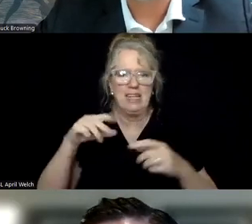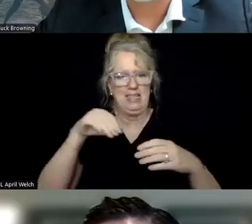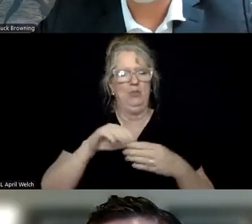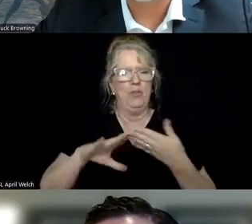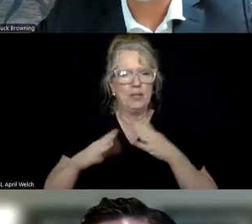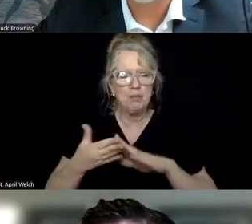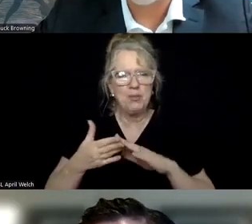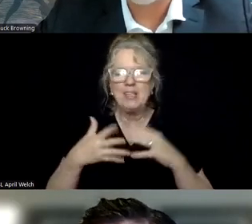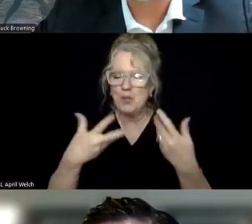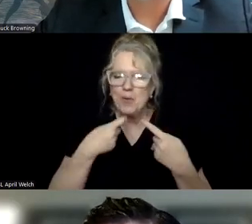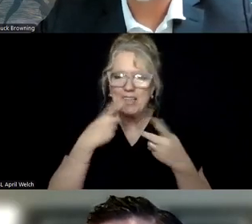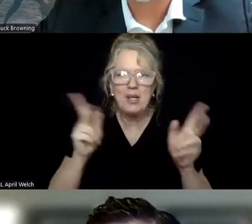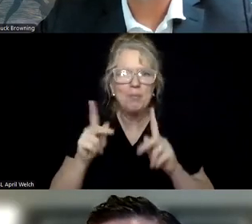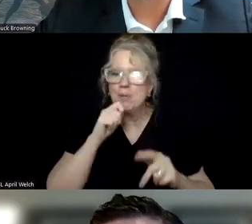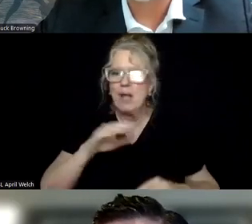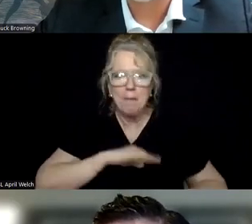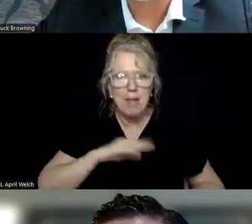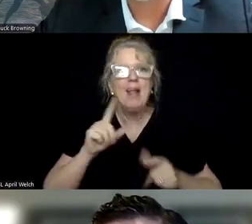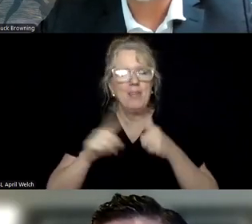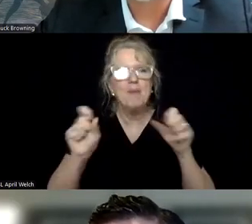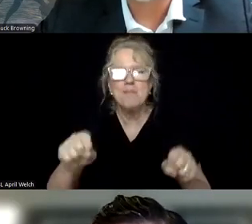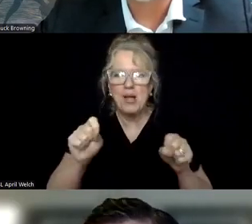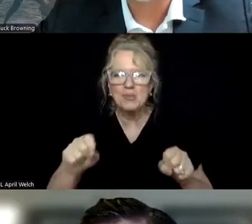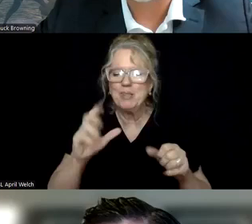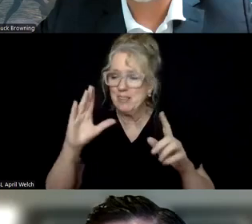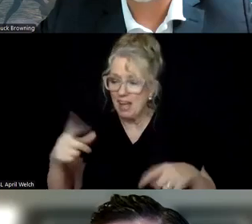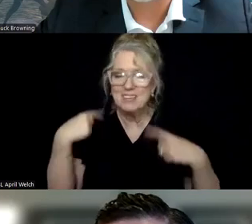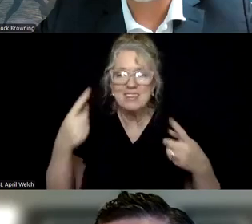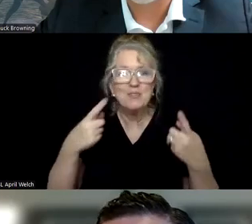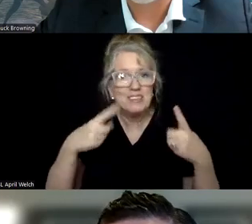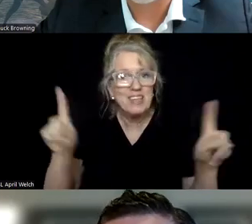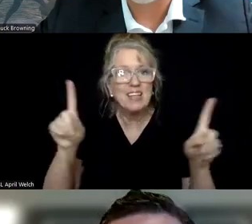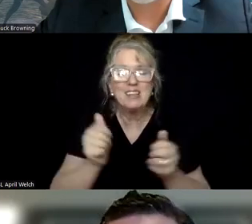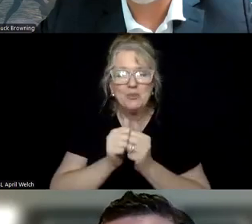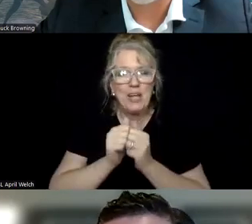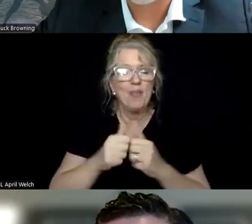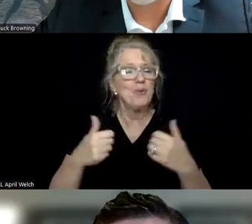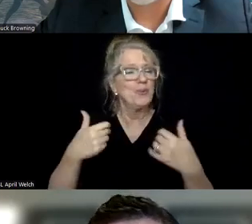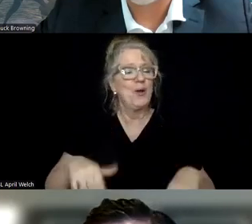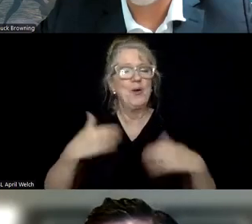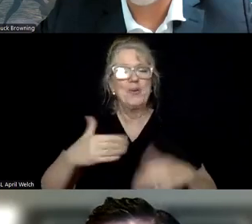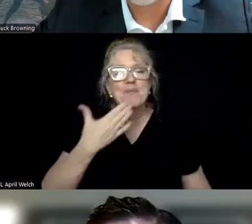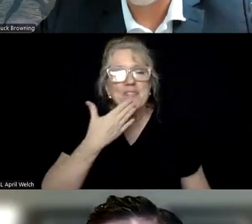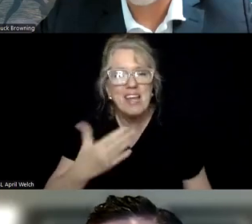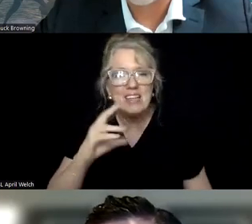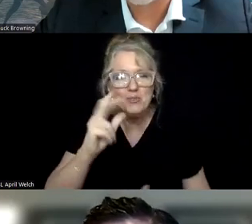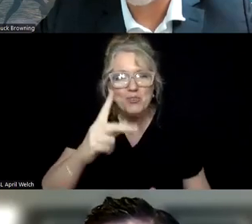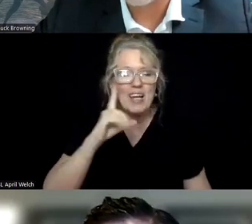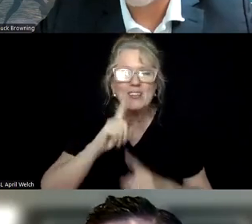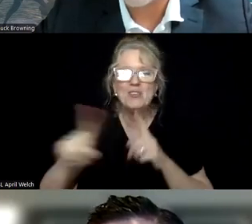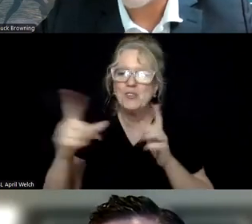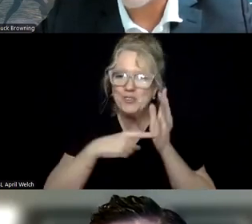like I tell people, when there's an unmet need, there's a way and that's what we've been successful collectively in doing together. So thank you, Chuck, for highlighting the